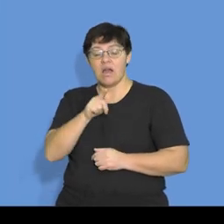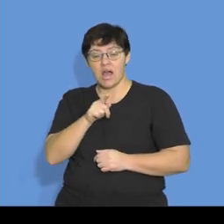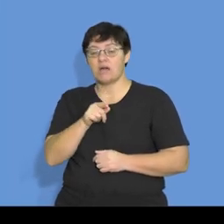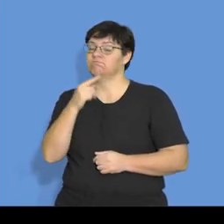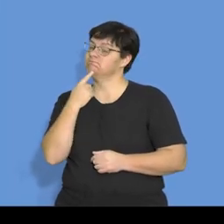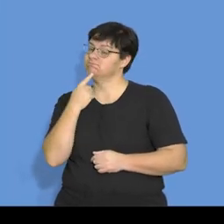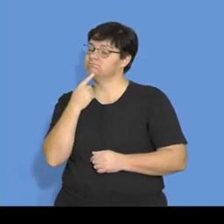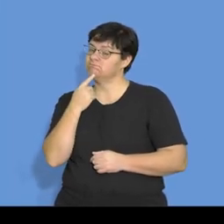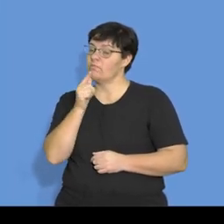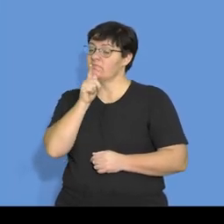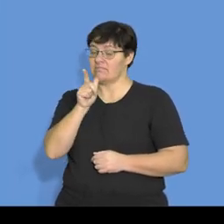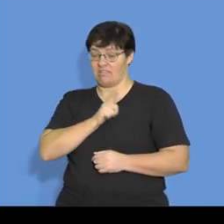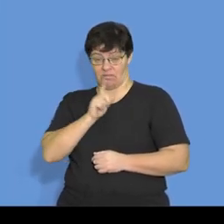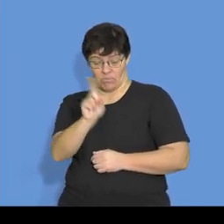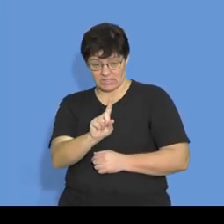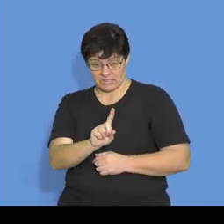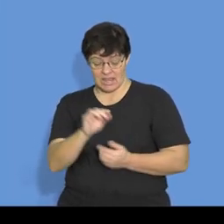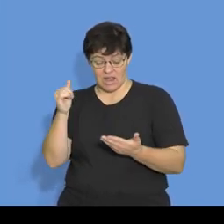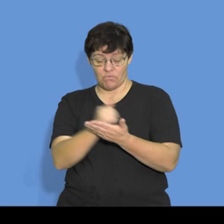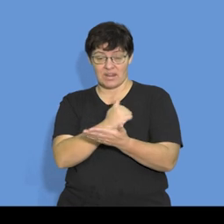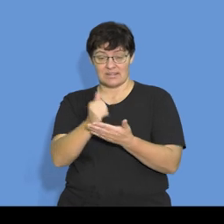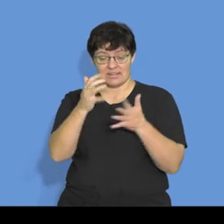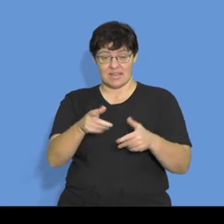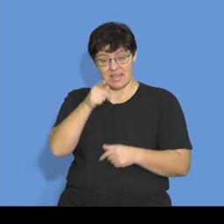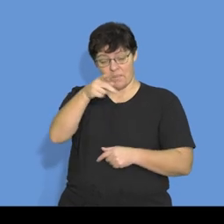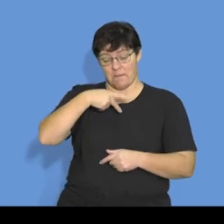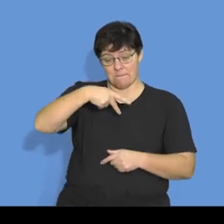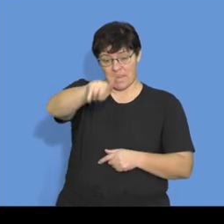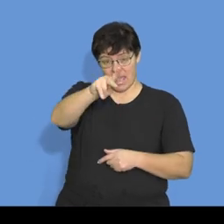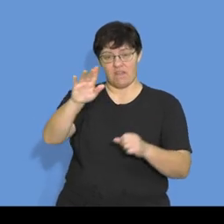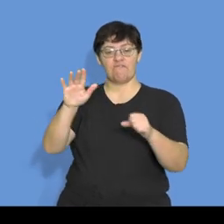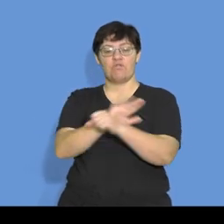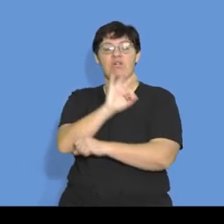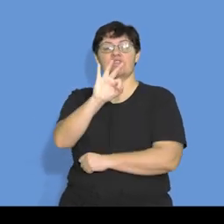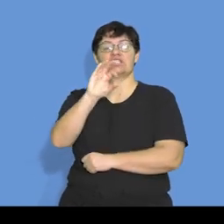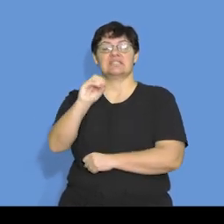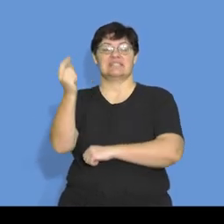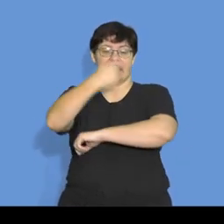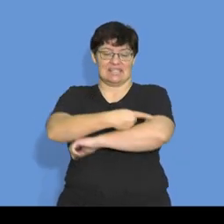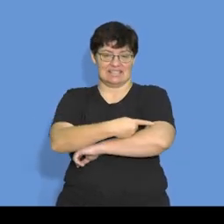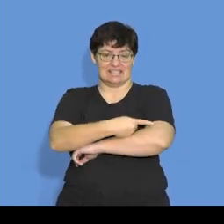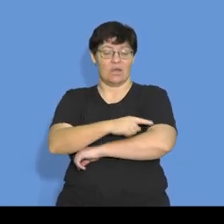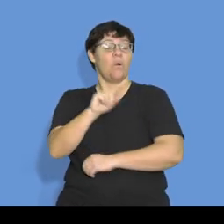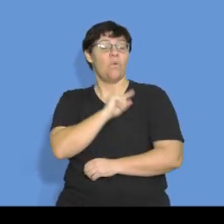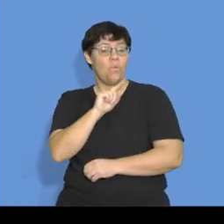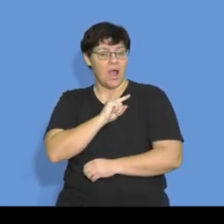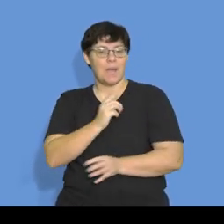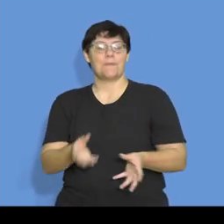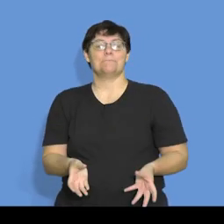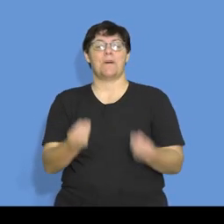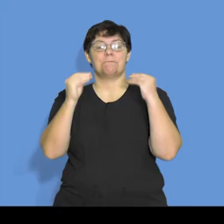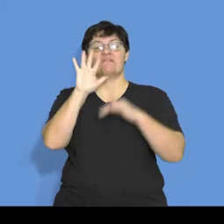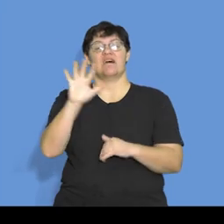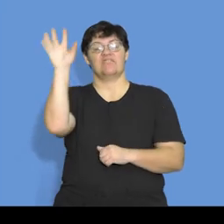creditors are paid in full after 30 days to take advantage of